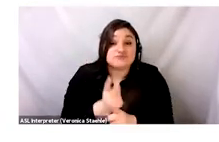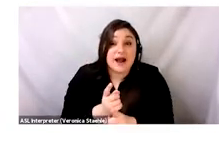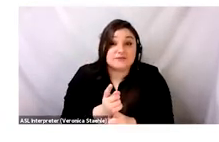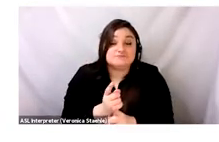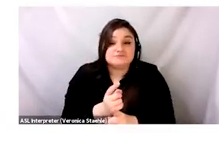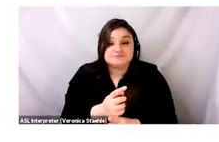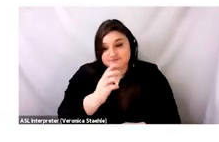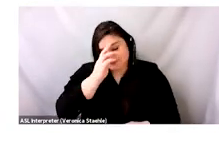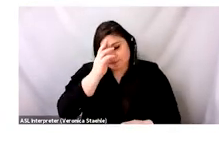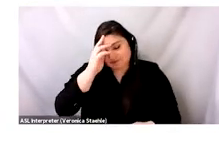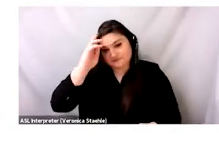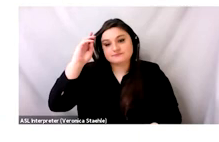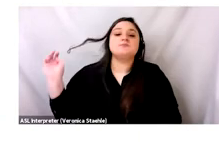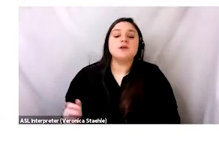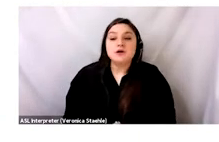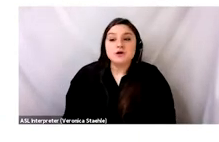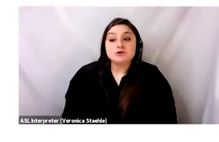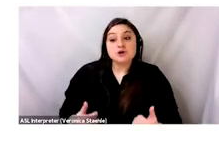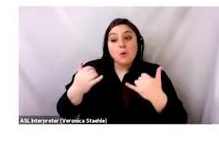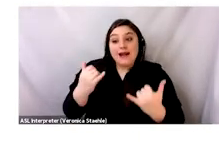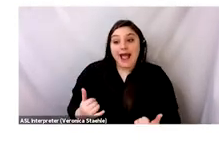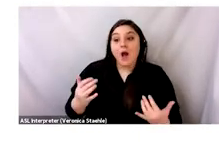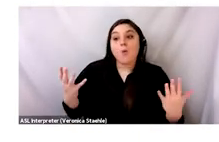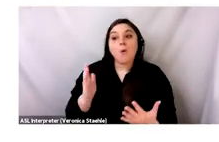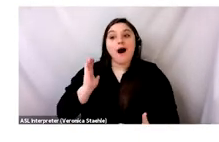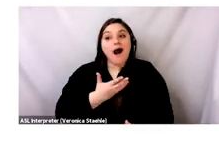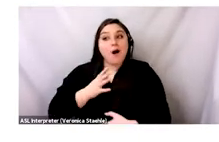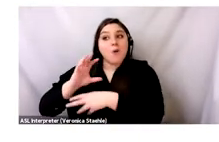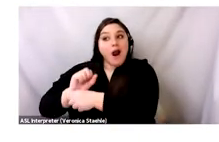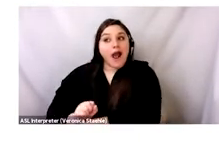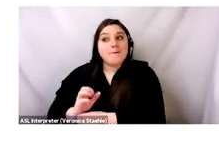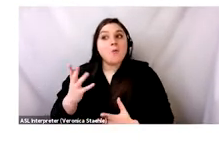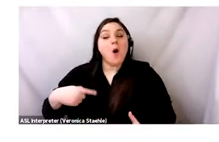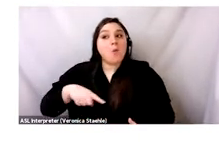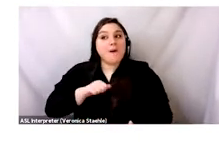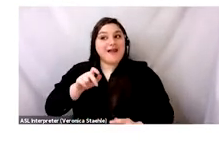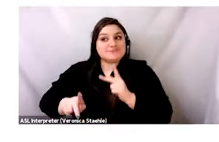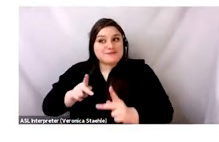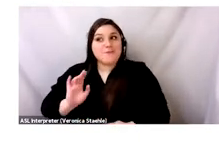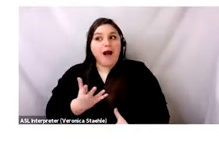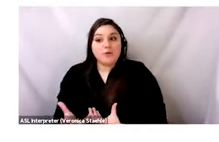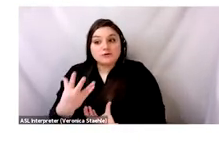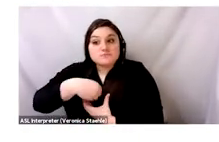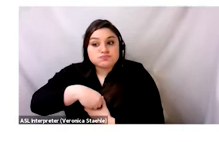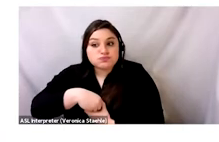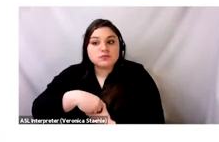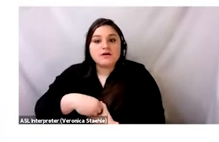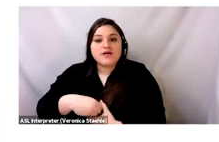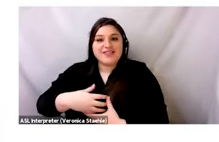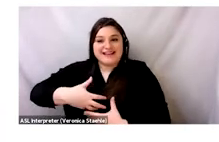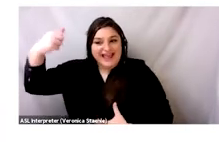you know, as being taken away from what we know as a